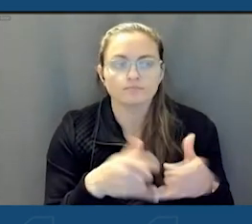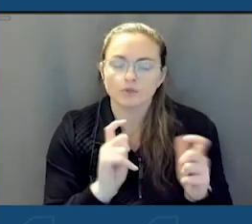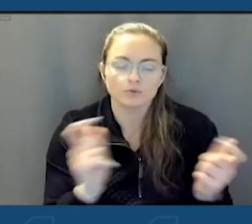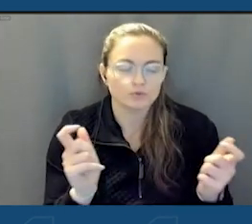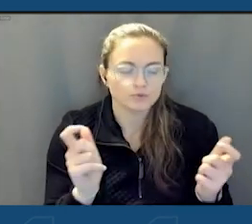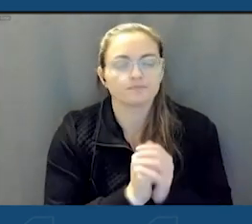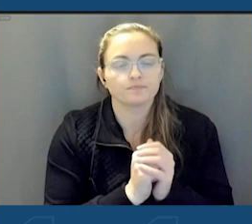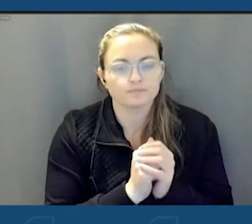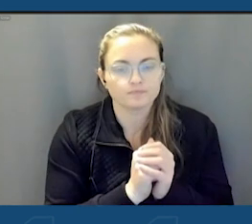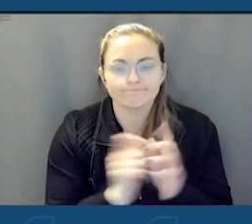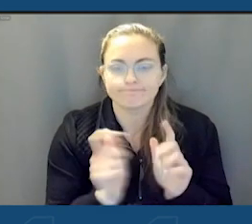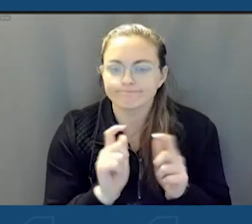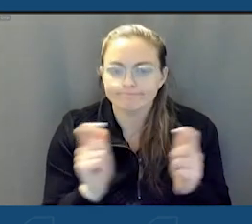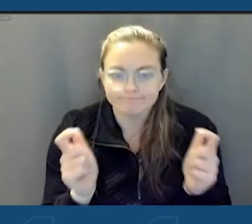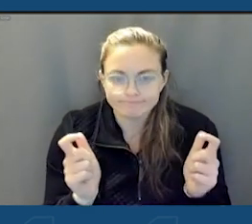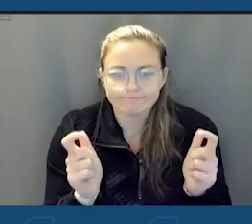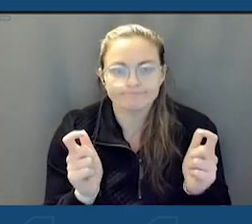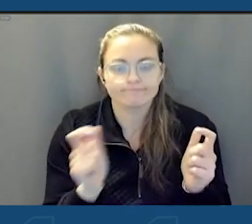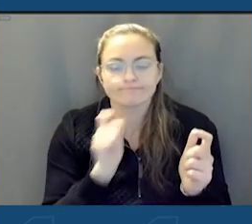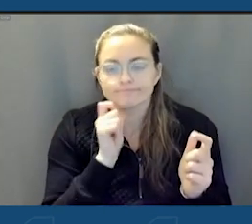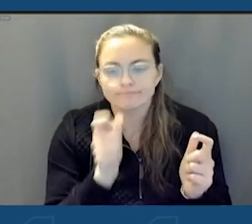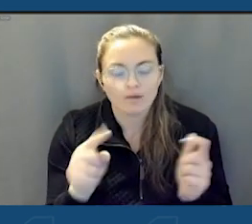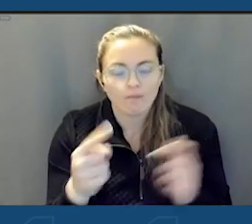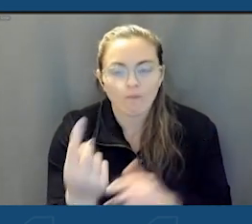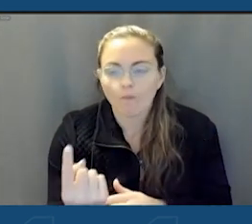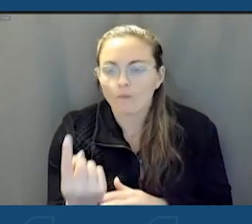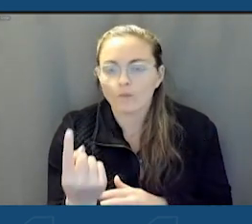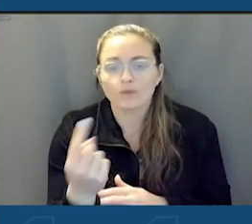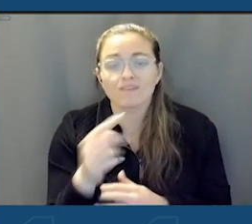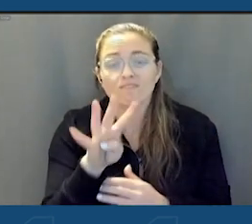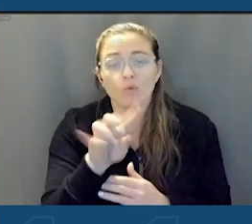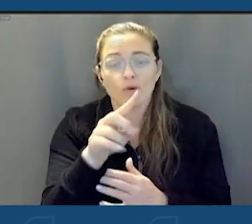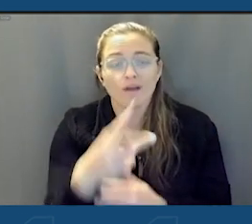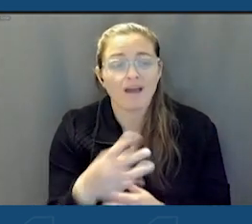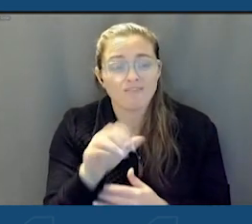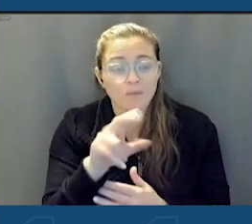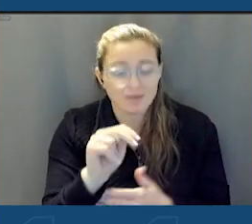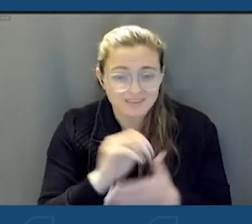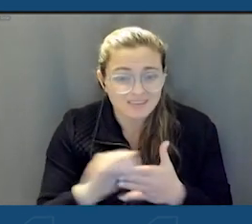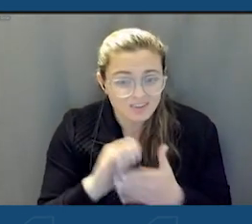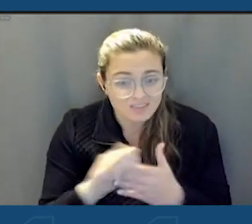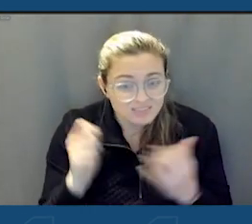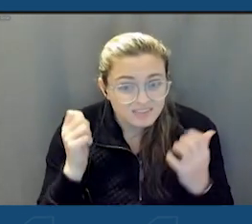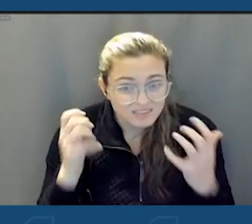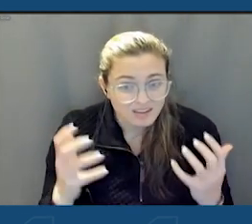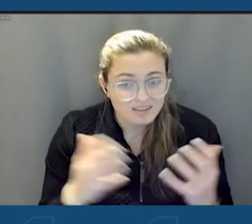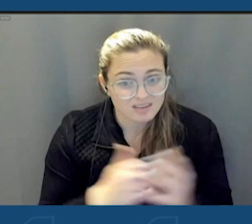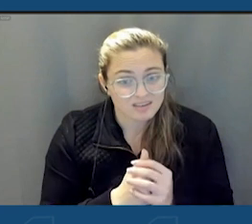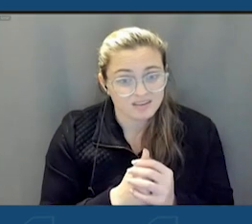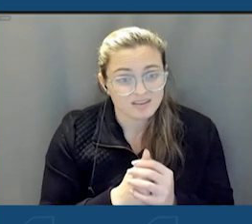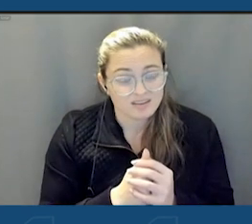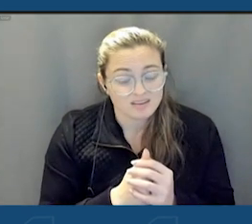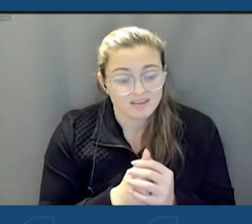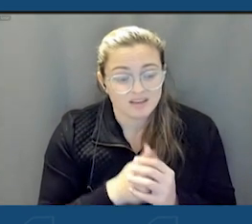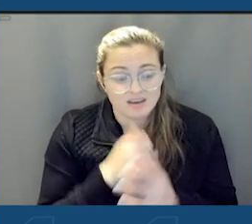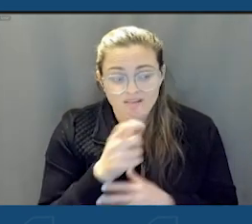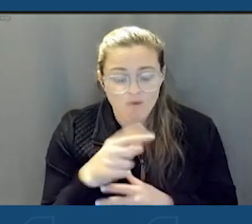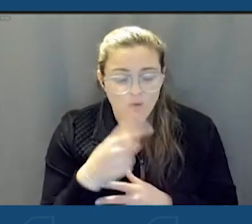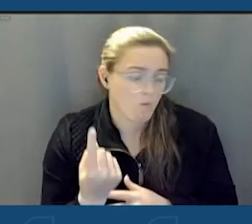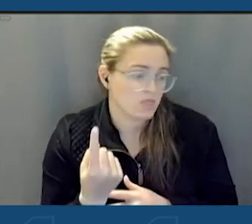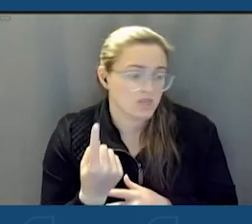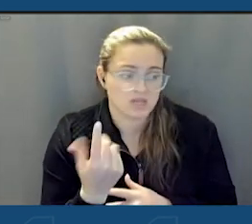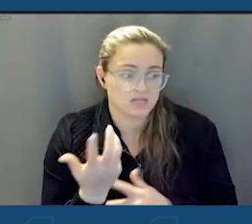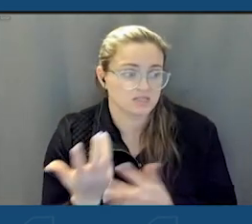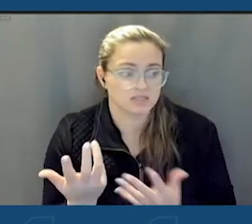It's substantial. It's not only four and a half million dollars, which is substantial. It's not only that,